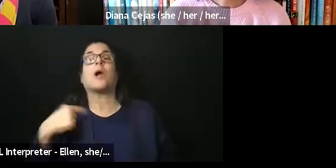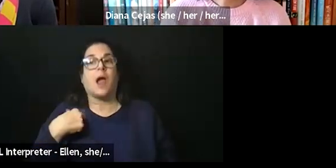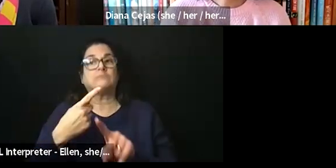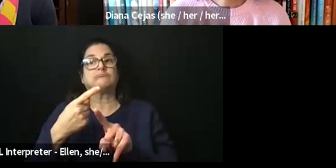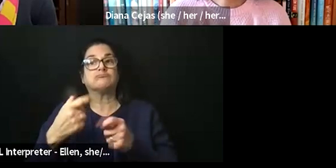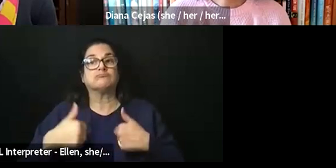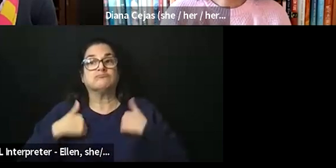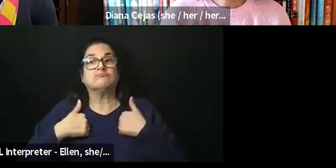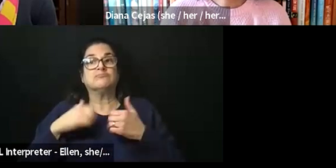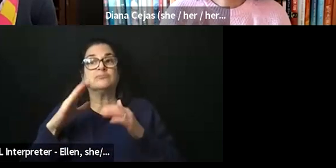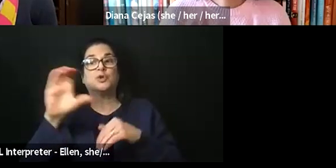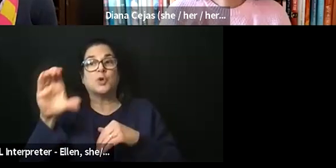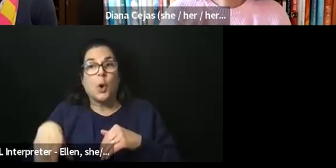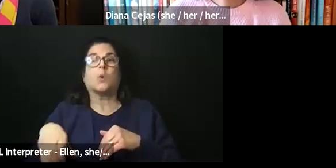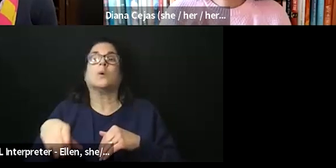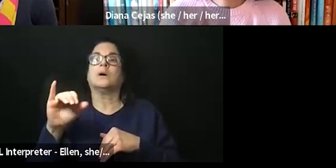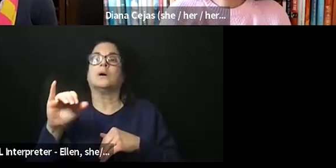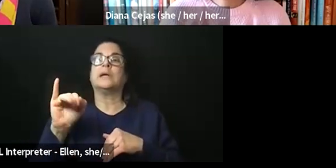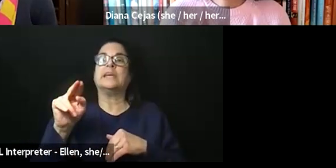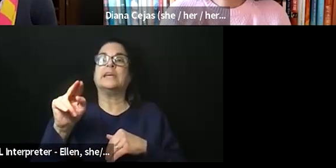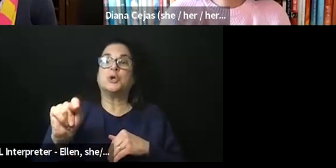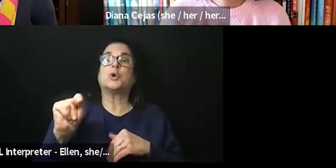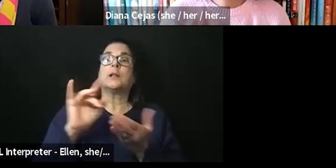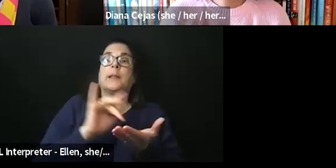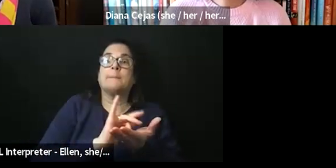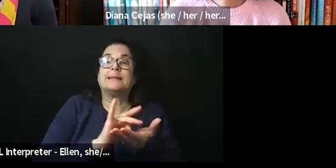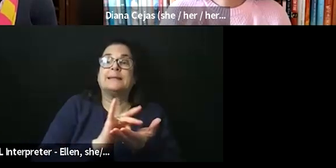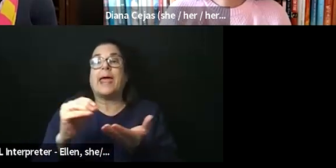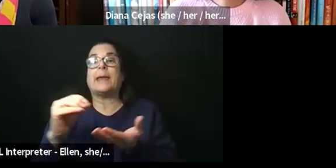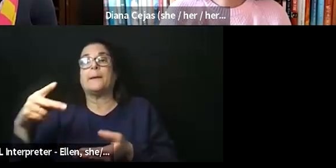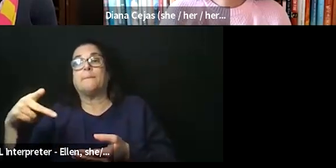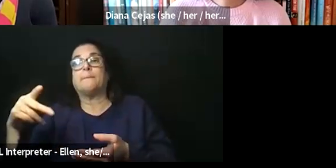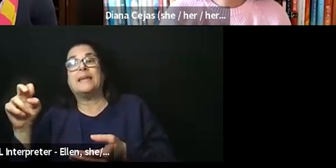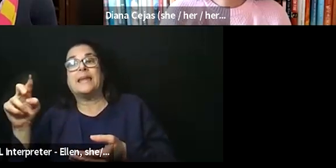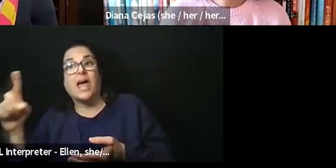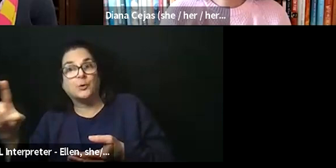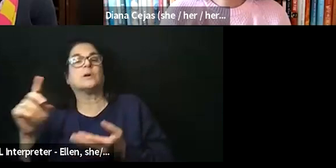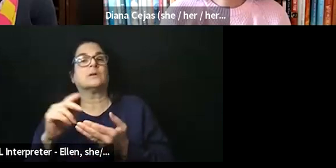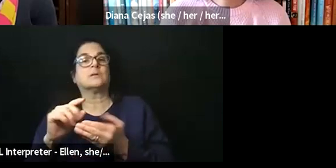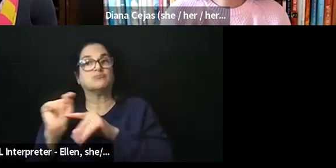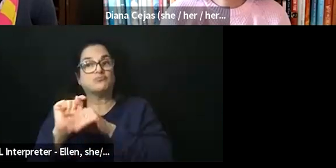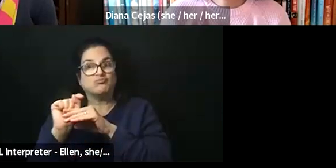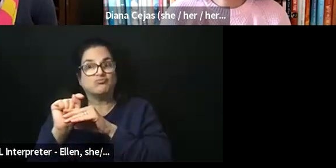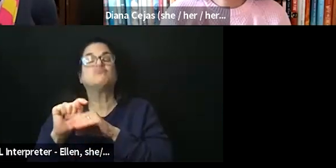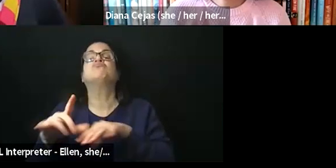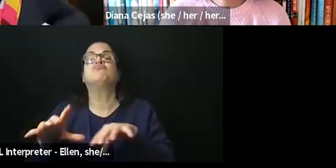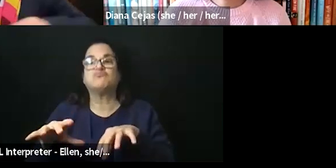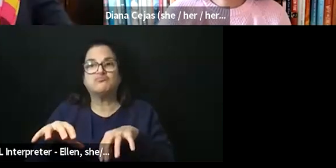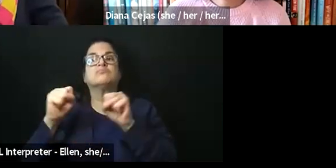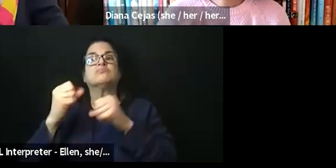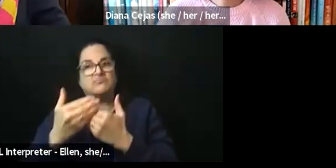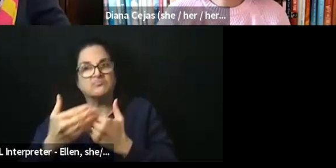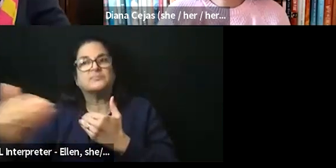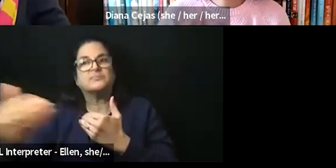an internal medicine and pediatric trained physician, then went on to do pediatric endocrinology, currently